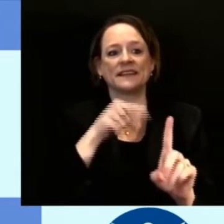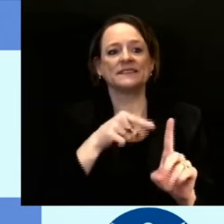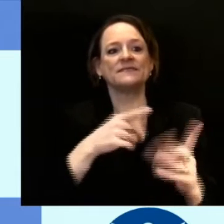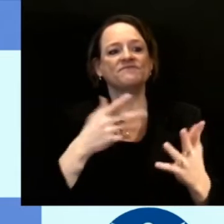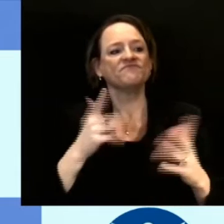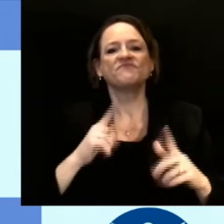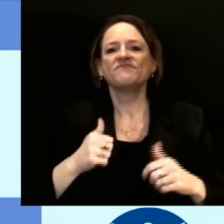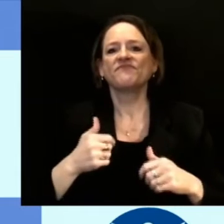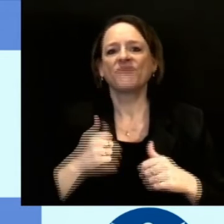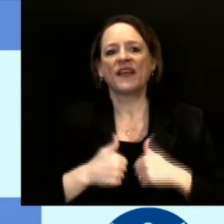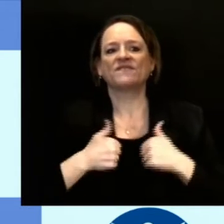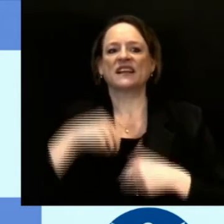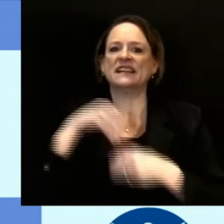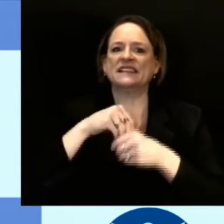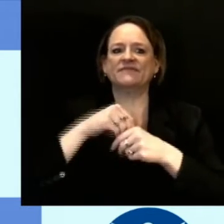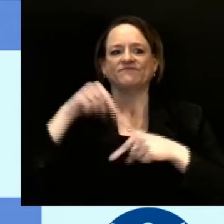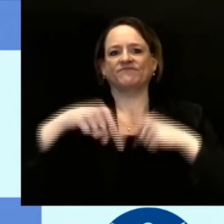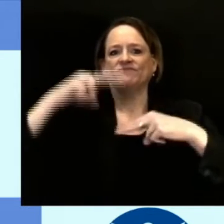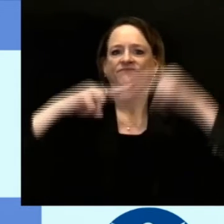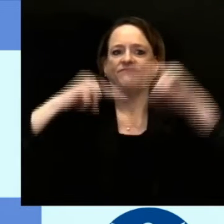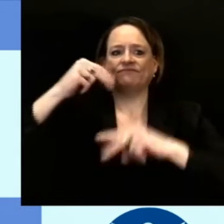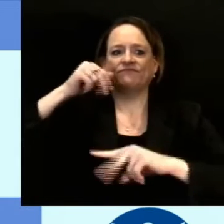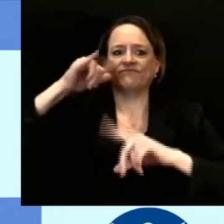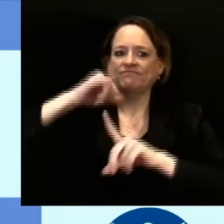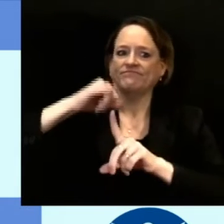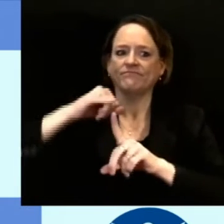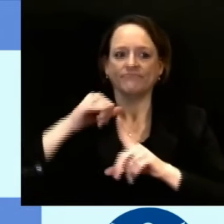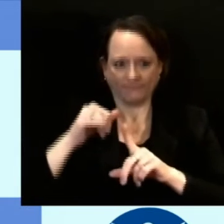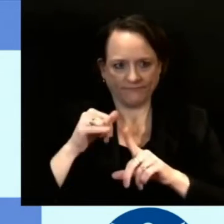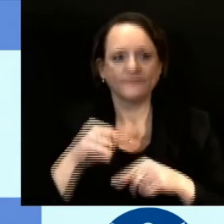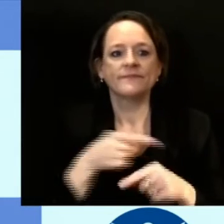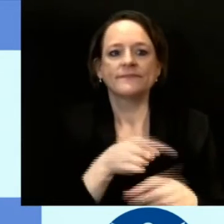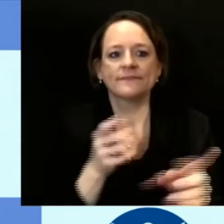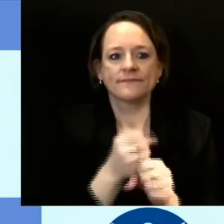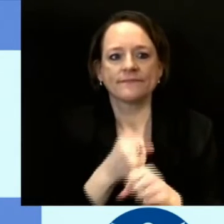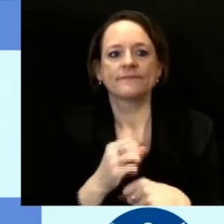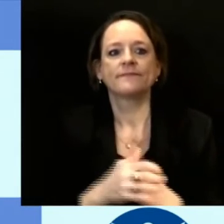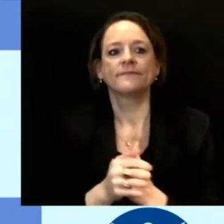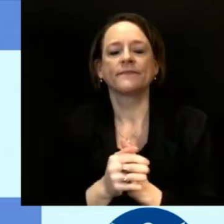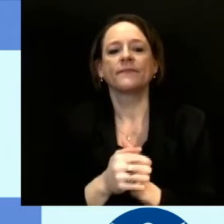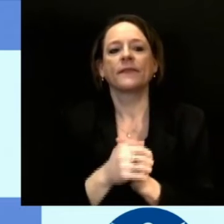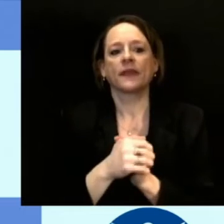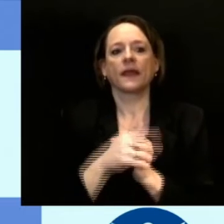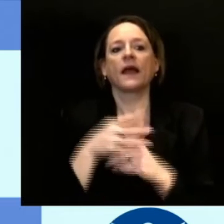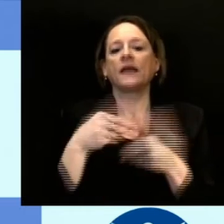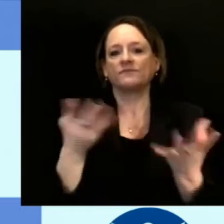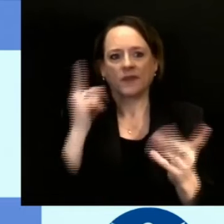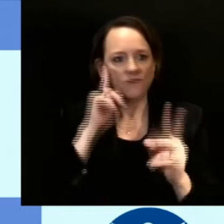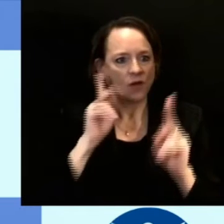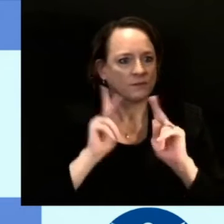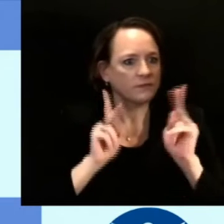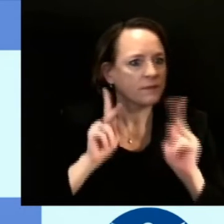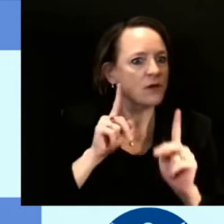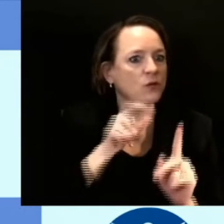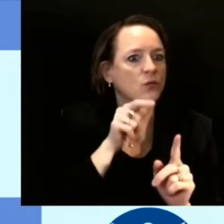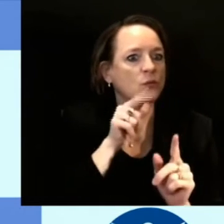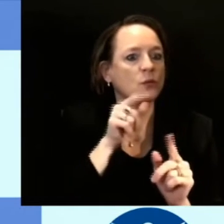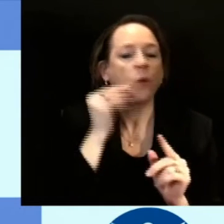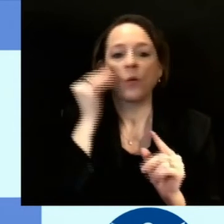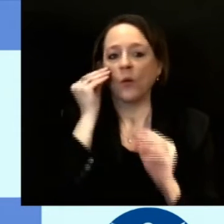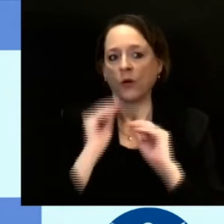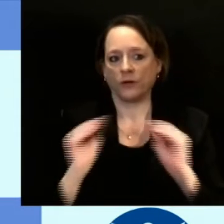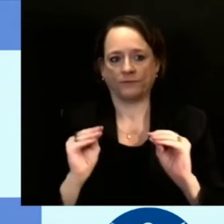neighbors. Our tentative start date for these groups, starting with educators and child care workers,